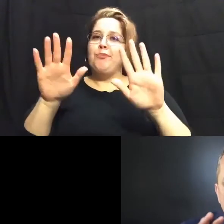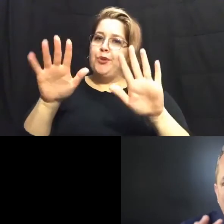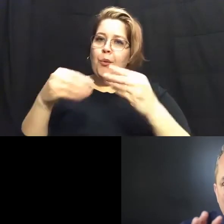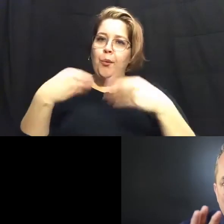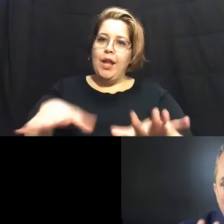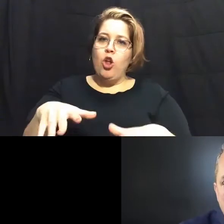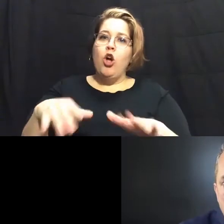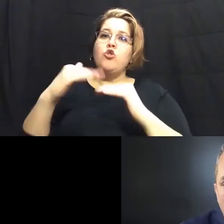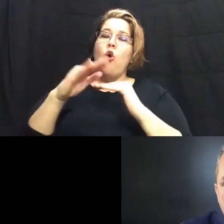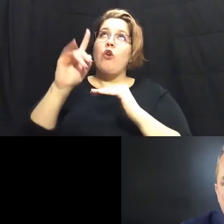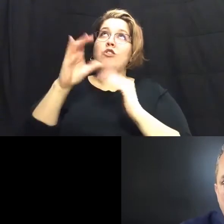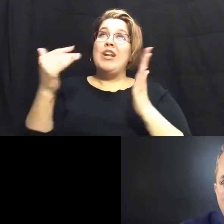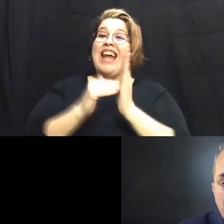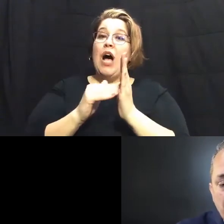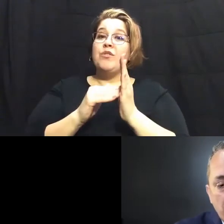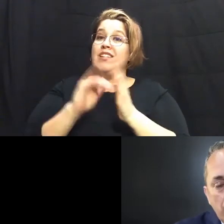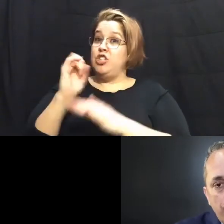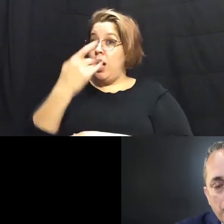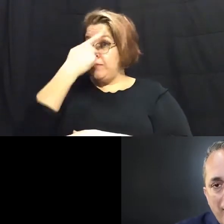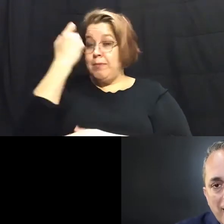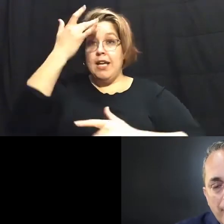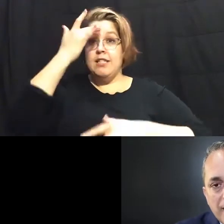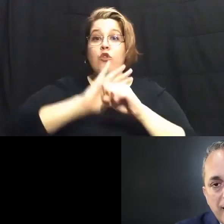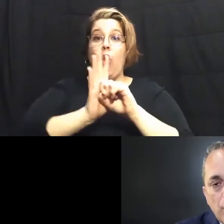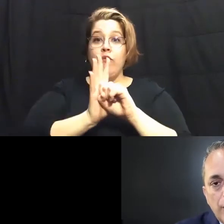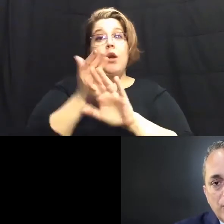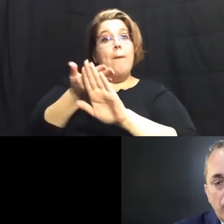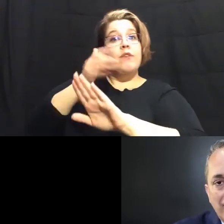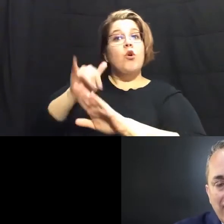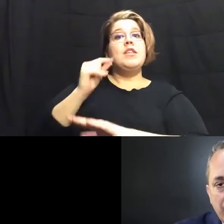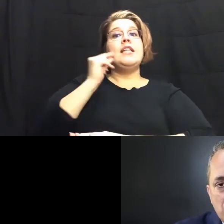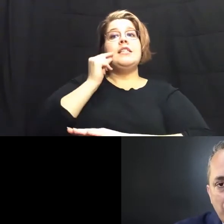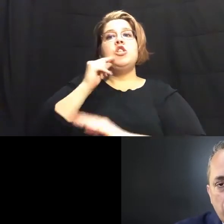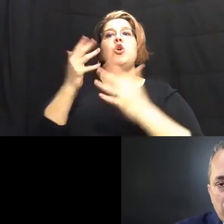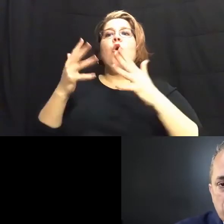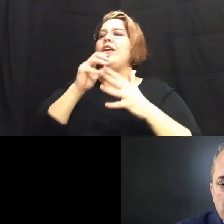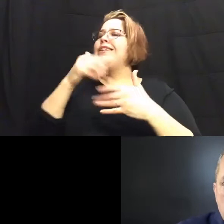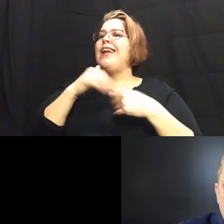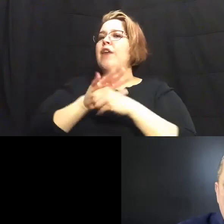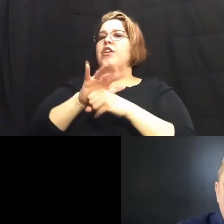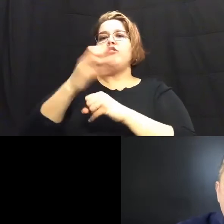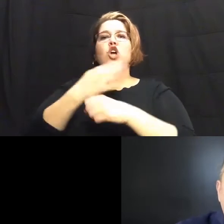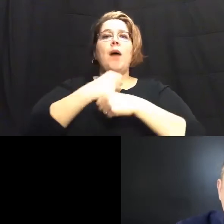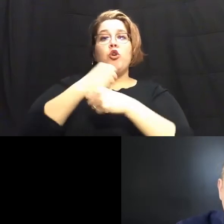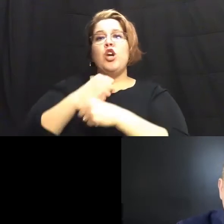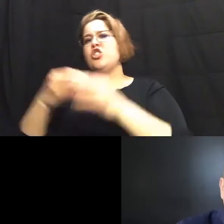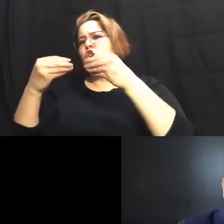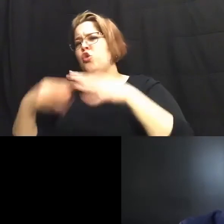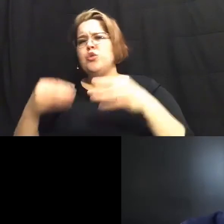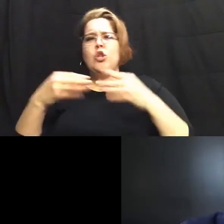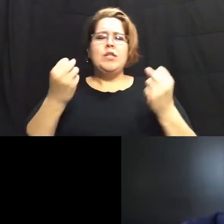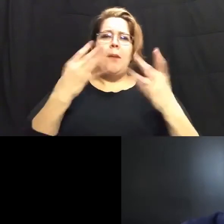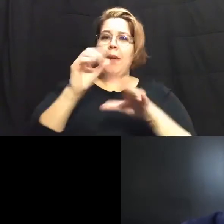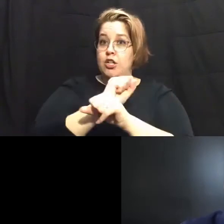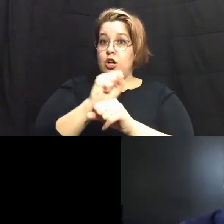hundred plus thousand jobs due to the pandemic before the pandemic san antonio was already lacking in job creation losing tens of thousands of jobs so we